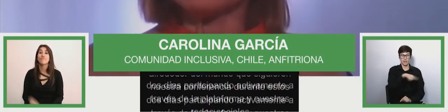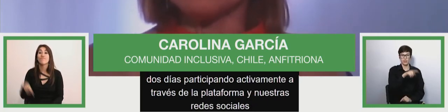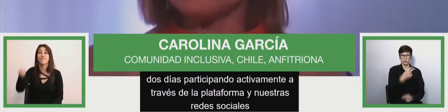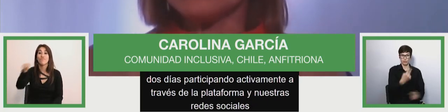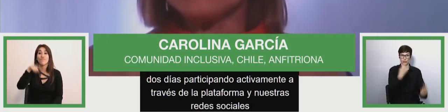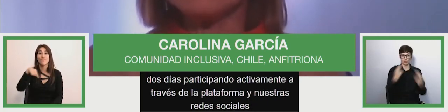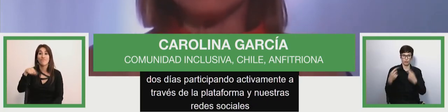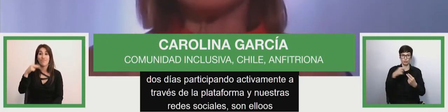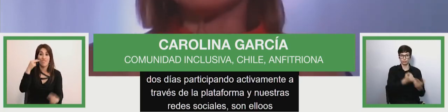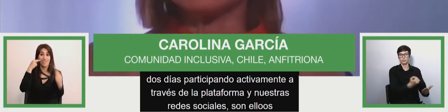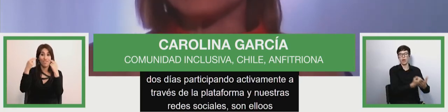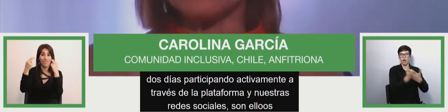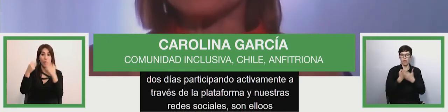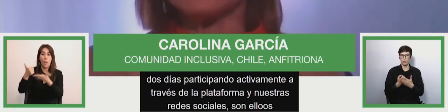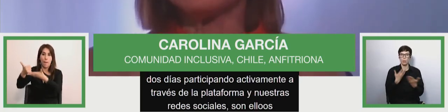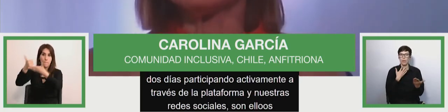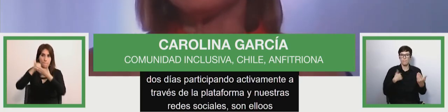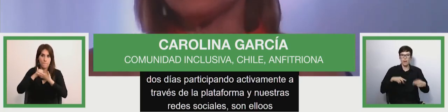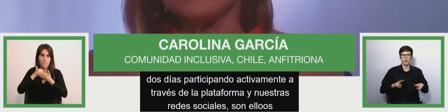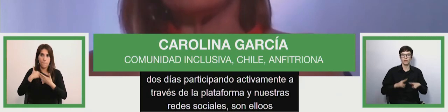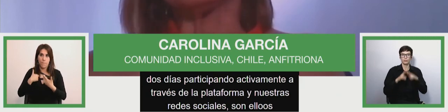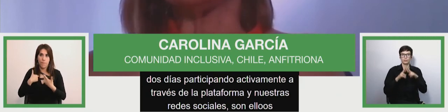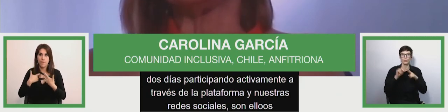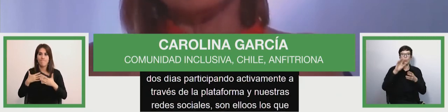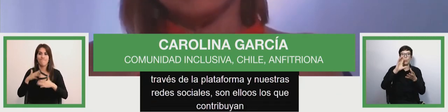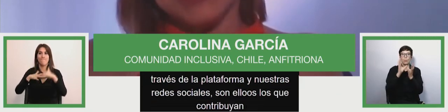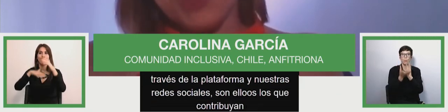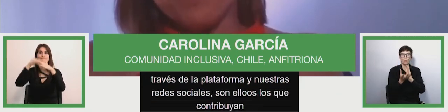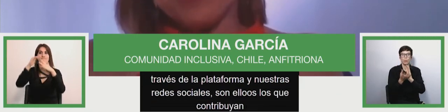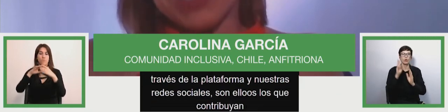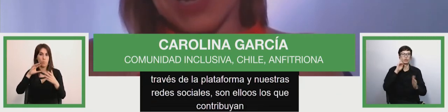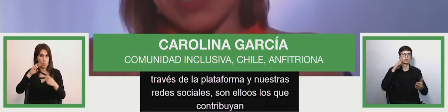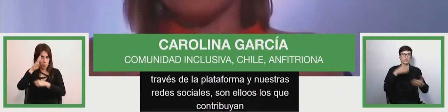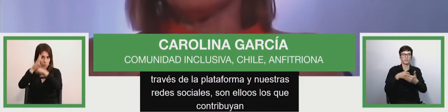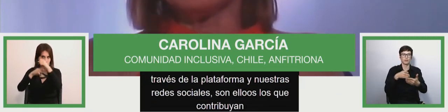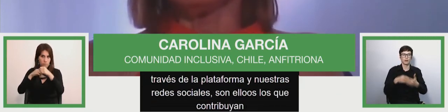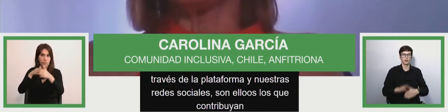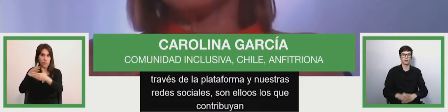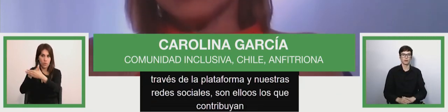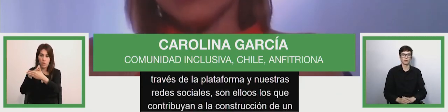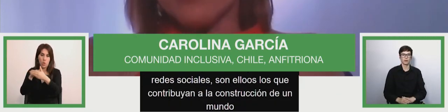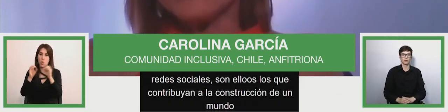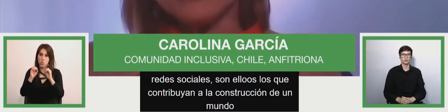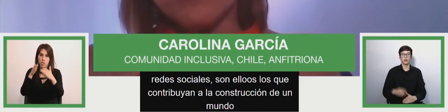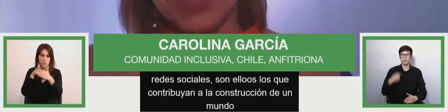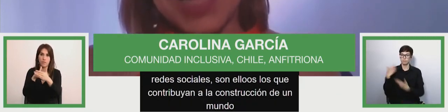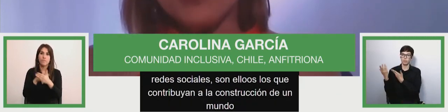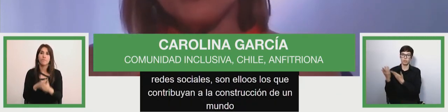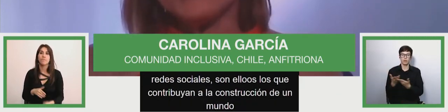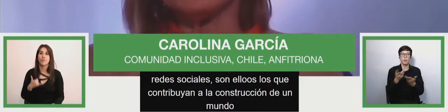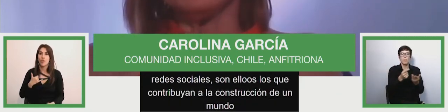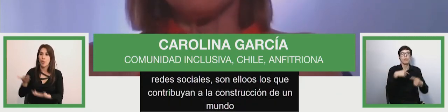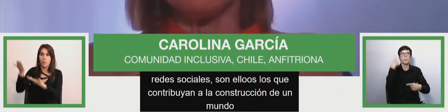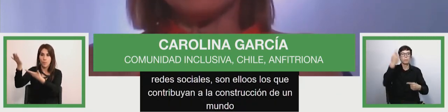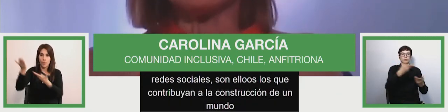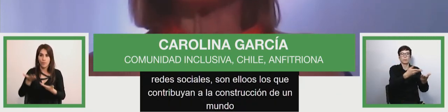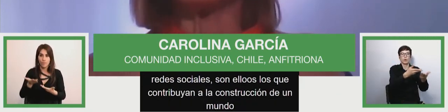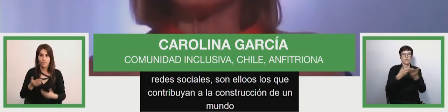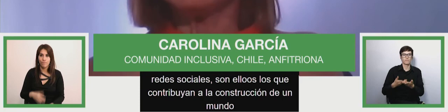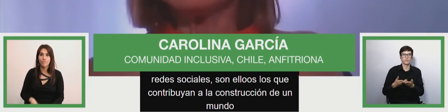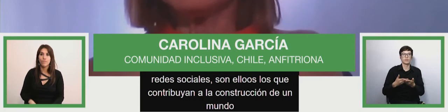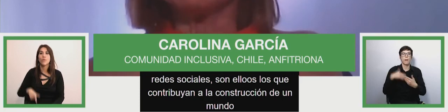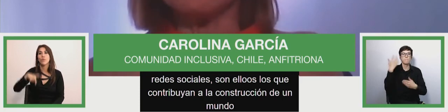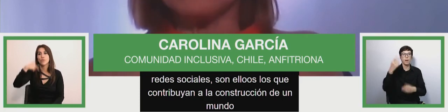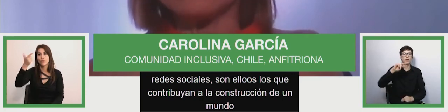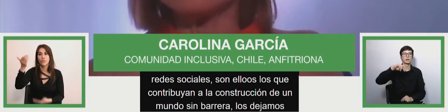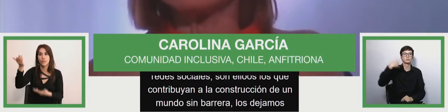who are them here who continue with the construction of a world without barrier we leave you invited